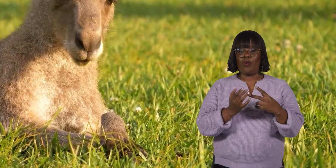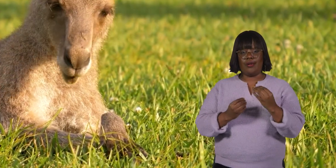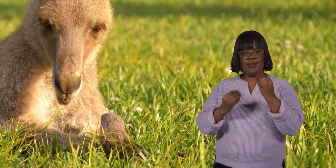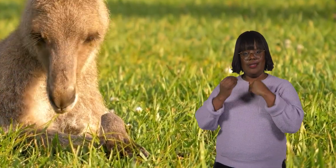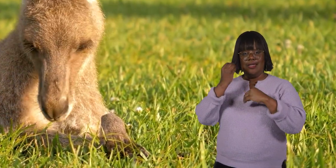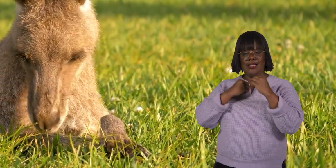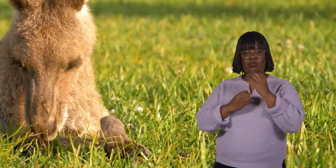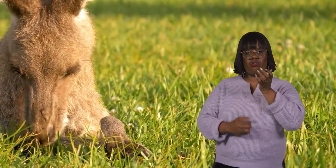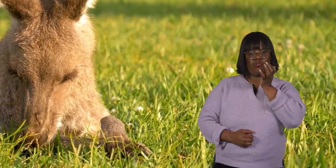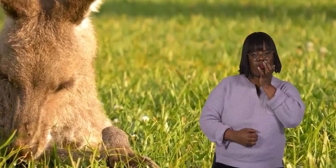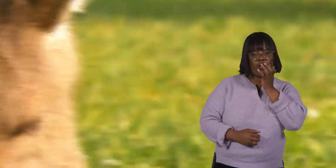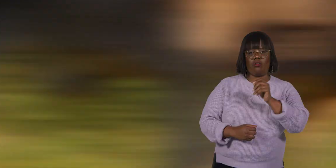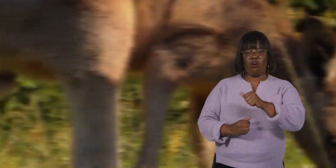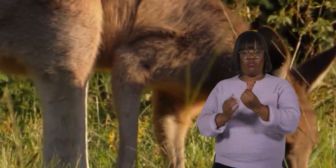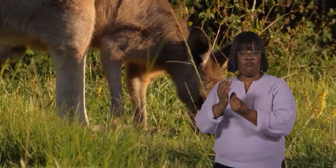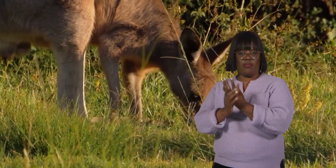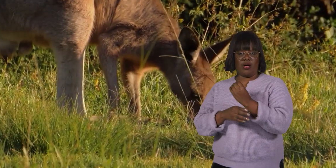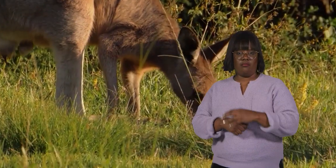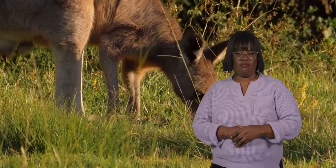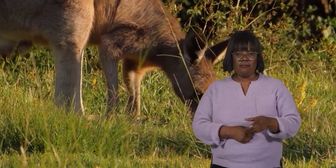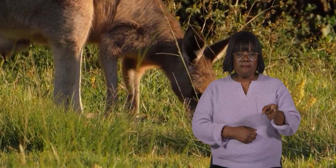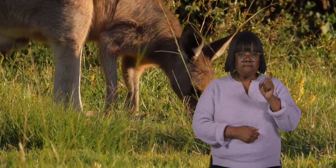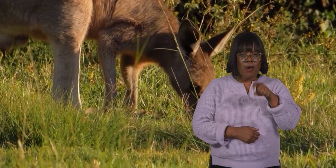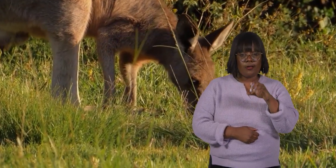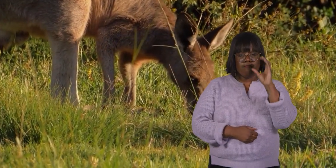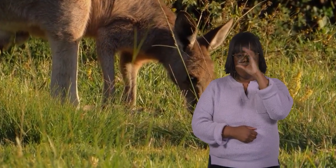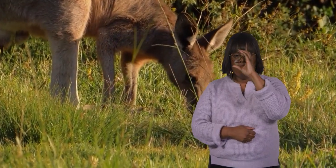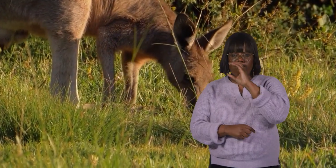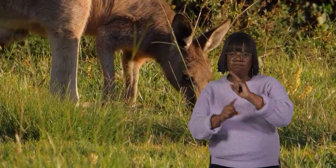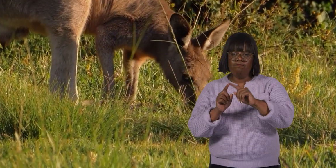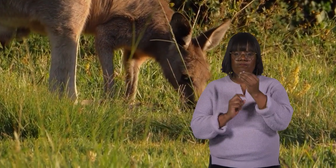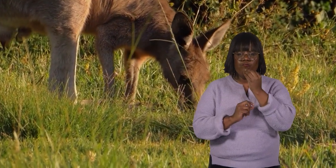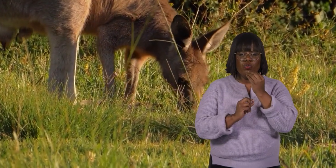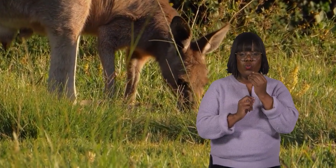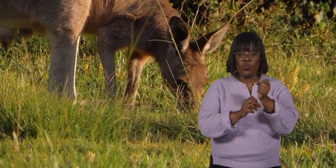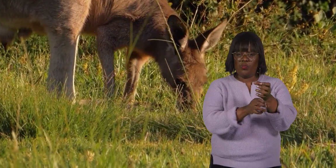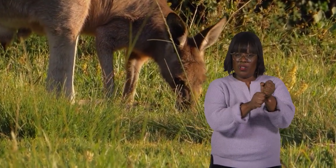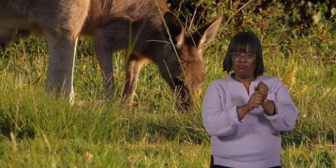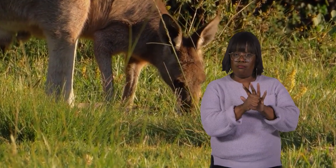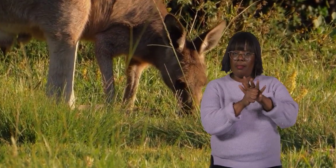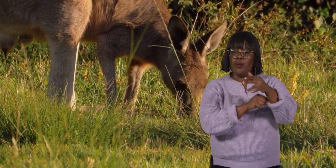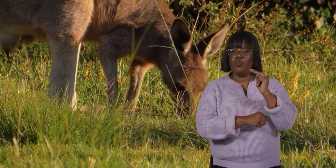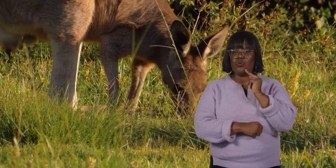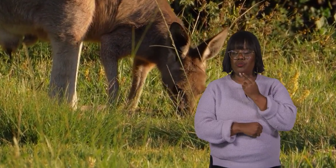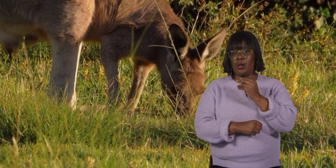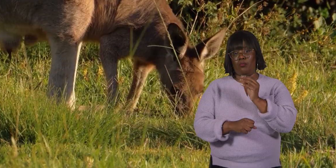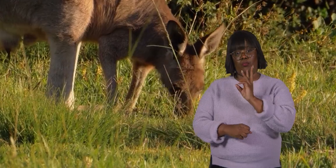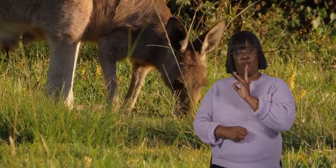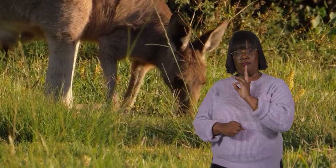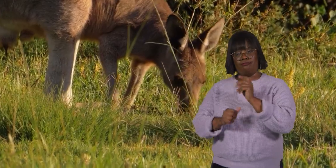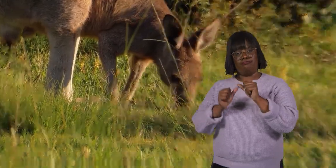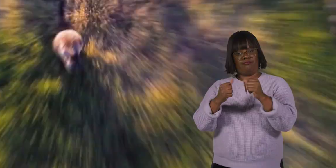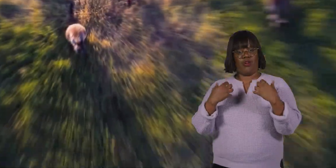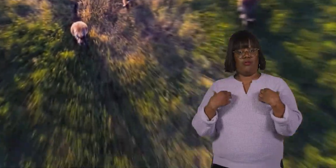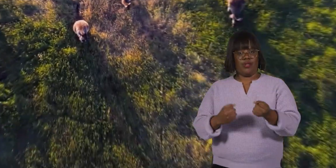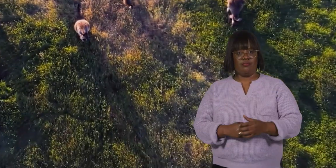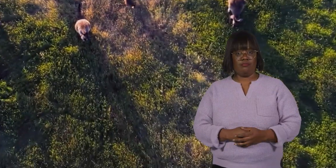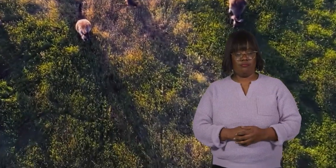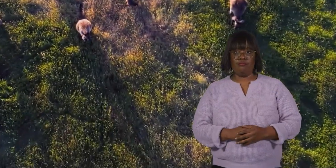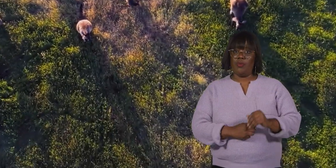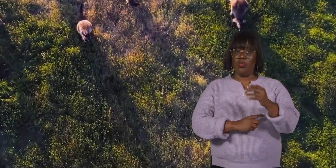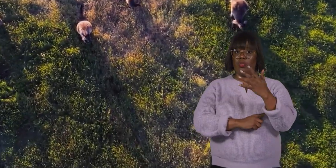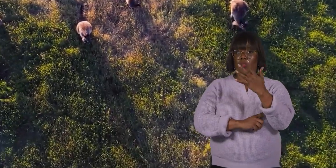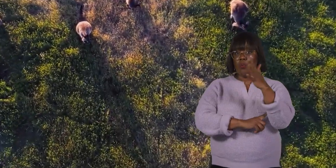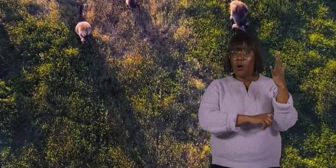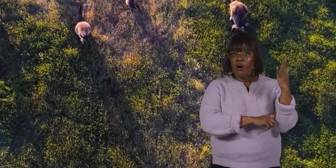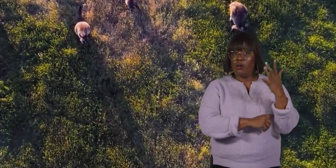eating grass and other plants. They must find food sources that provide enough nutrients and water to keep them healthy. In the